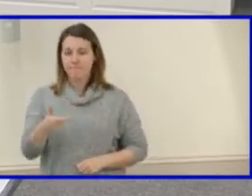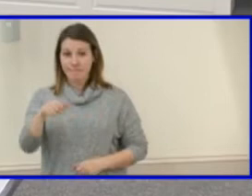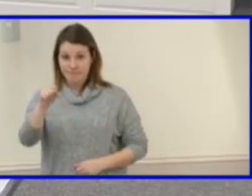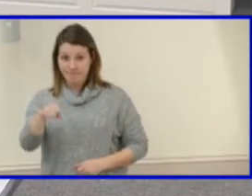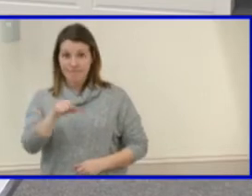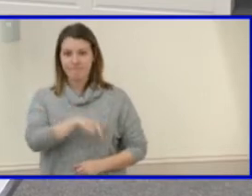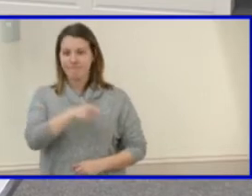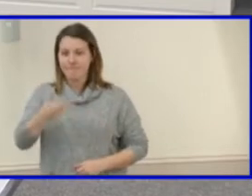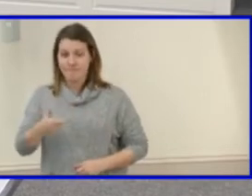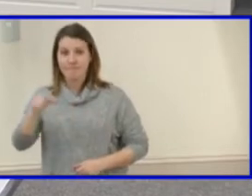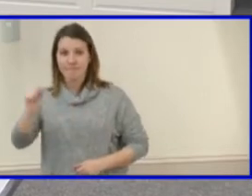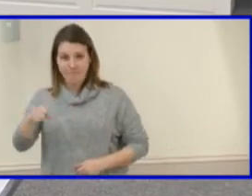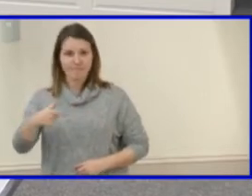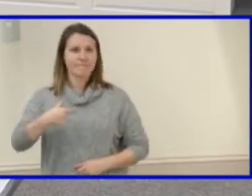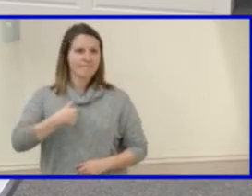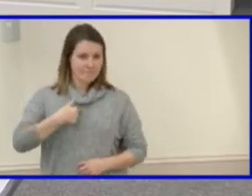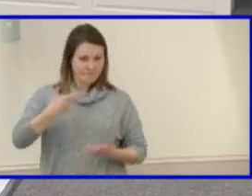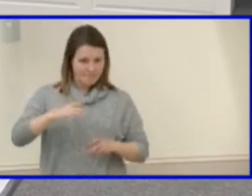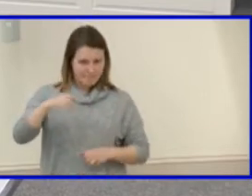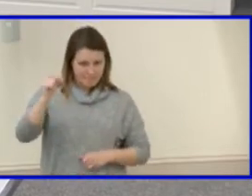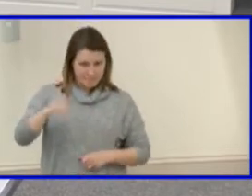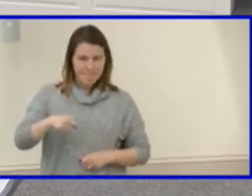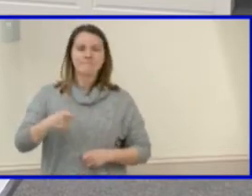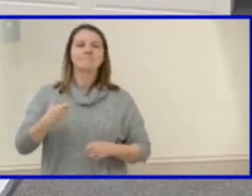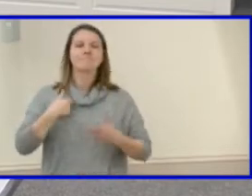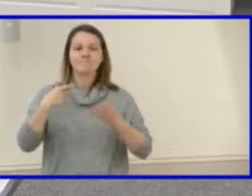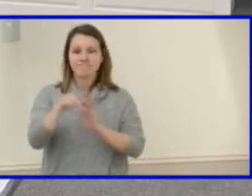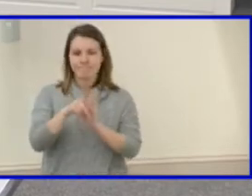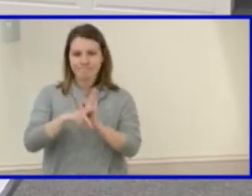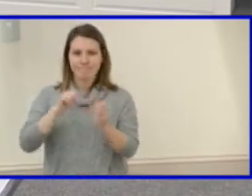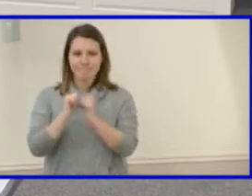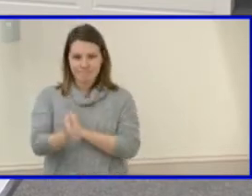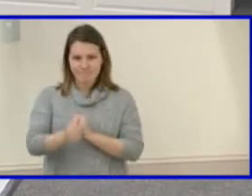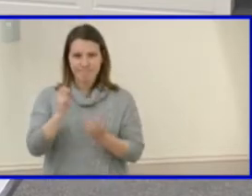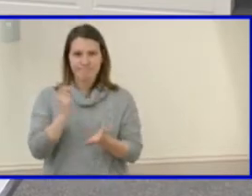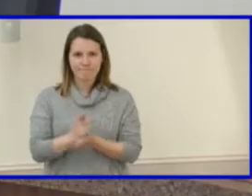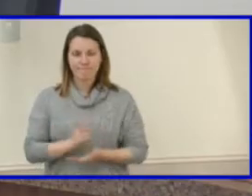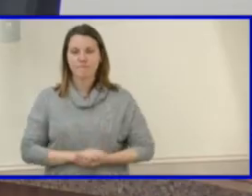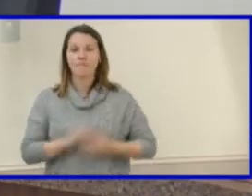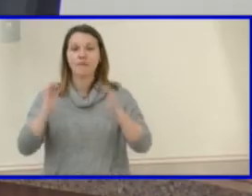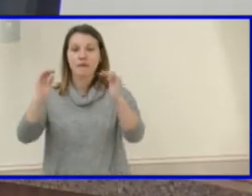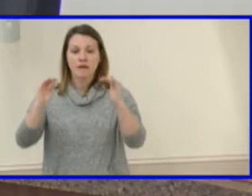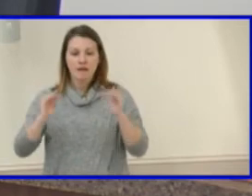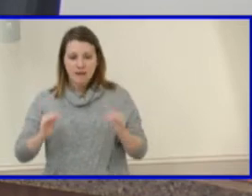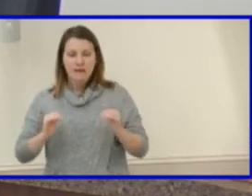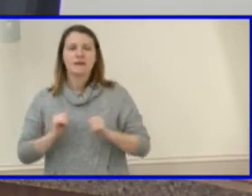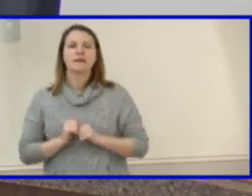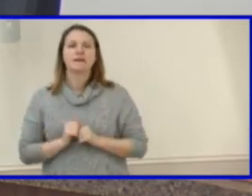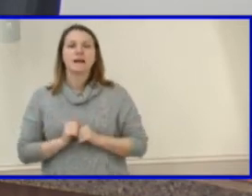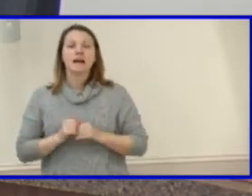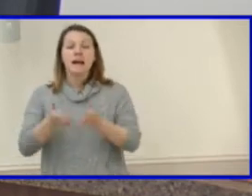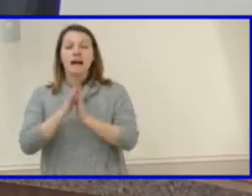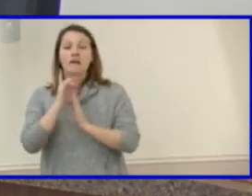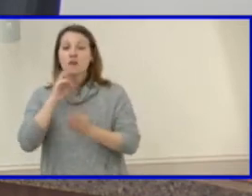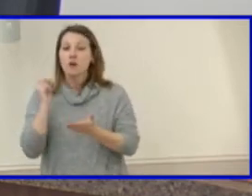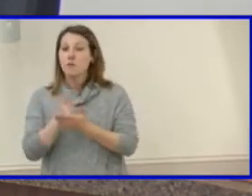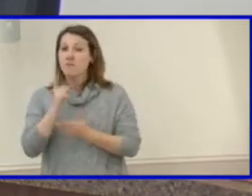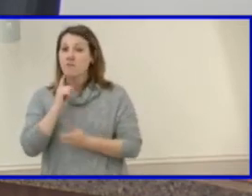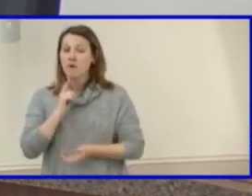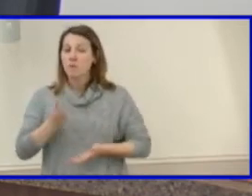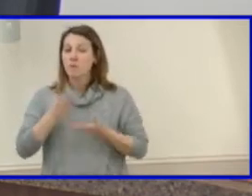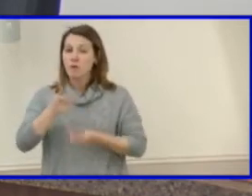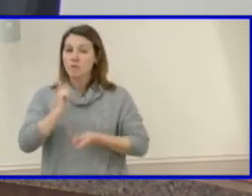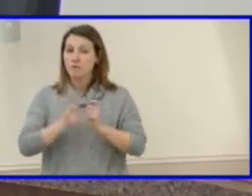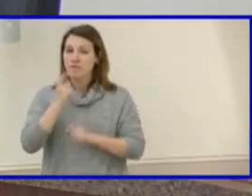Kinsella. Aye. vote aye. The ayes have it. The policy has been approved. Thank you. Next, seeking your approval of proposed revisions to policy